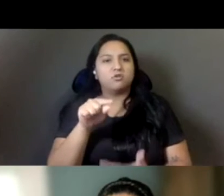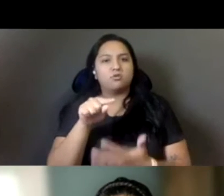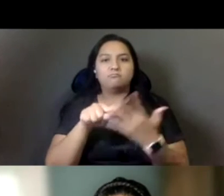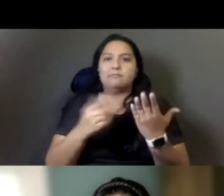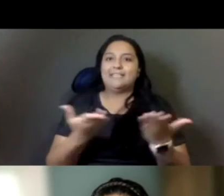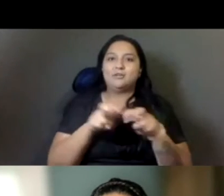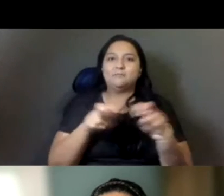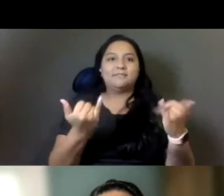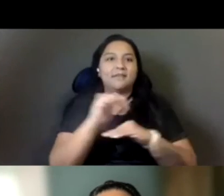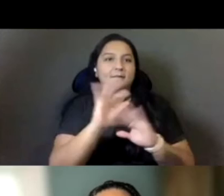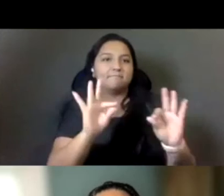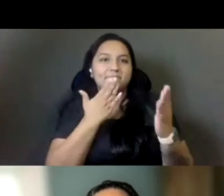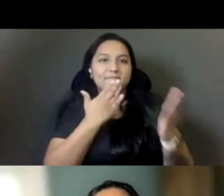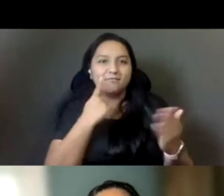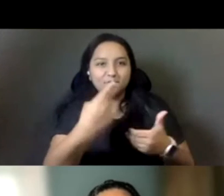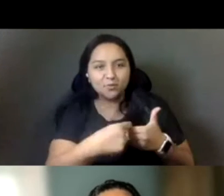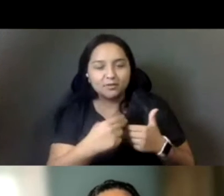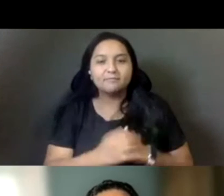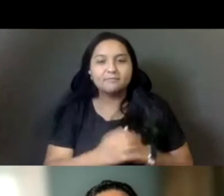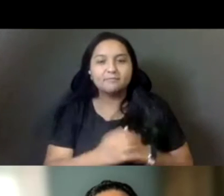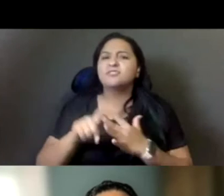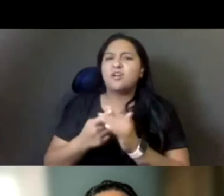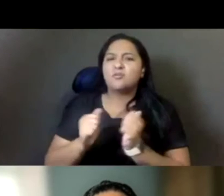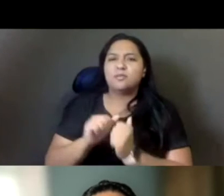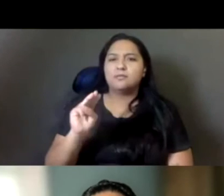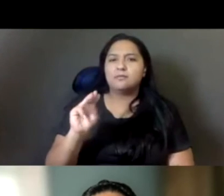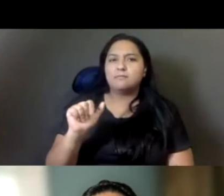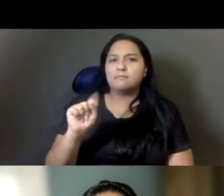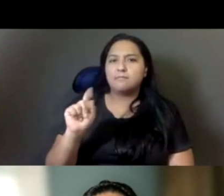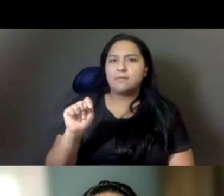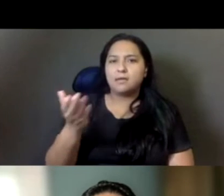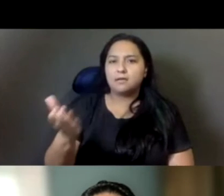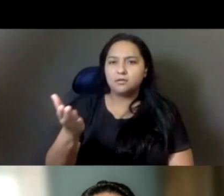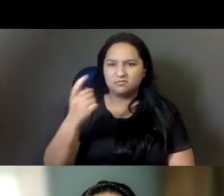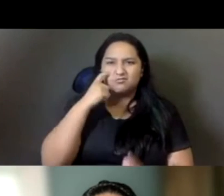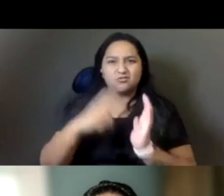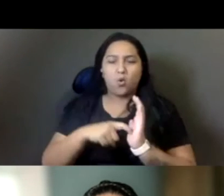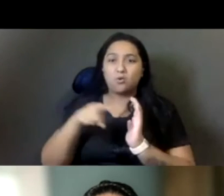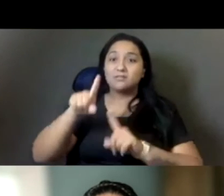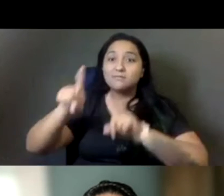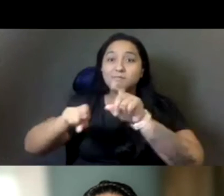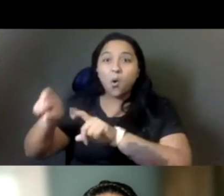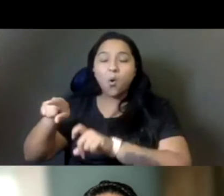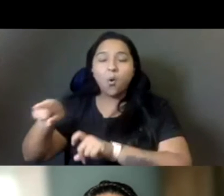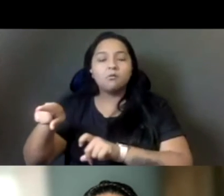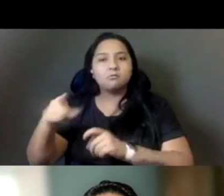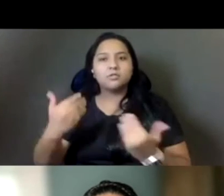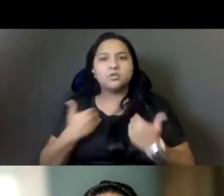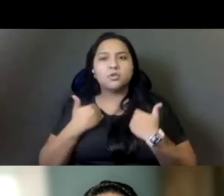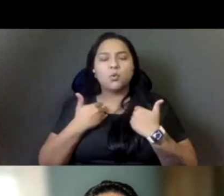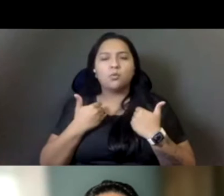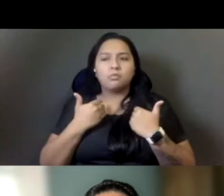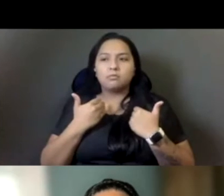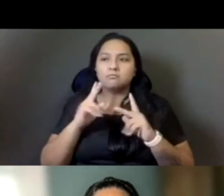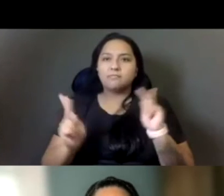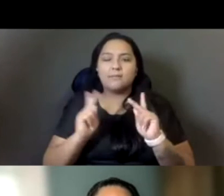So, uh, Matt, I want to start with you. So you saw in our youth poll that the number one issue on their minds, and I would, and I think